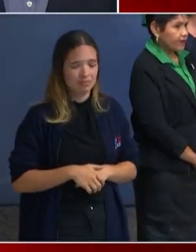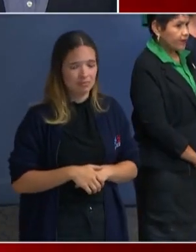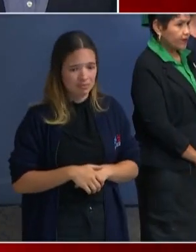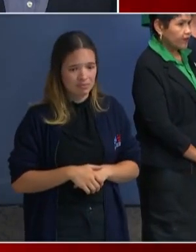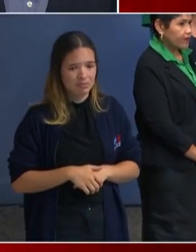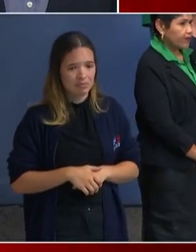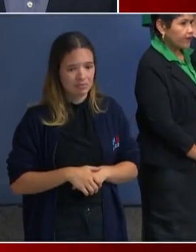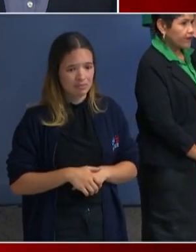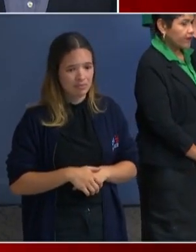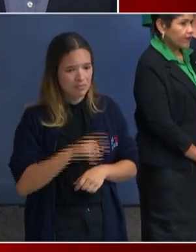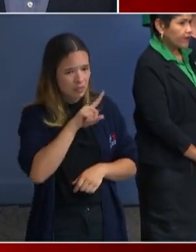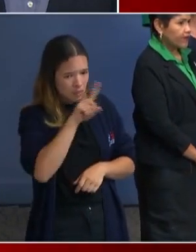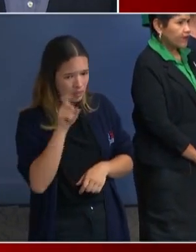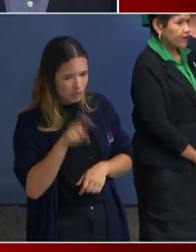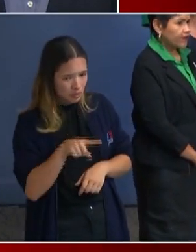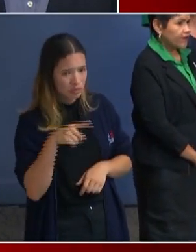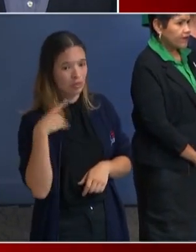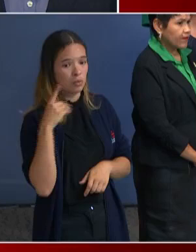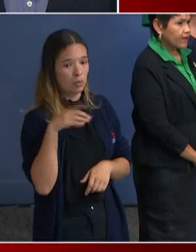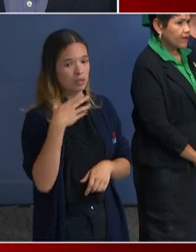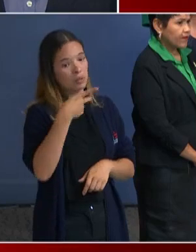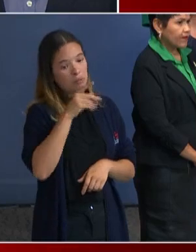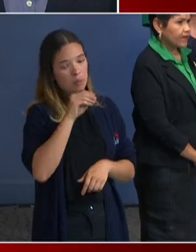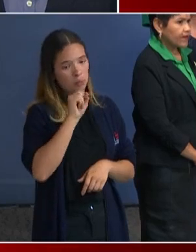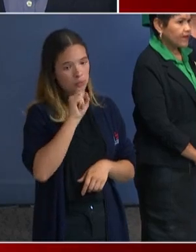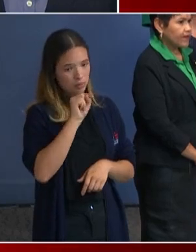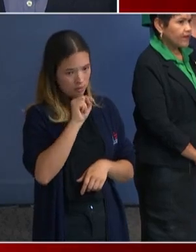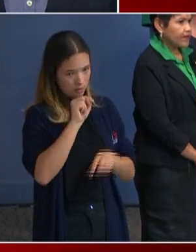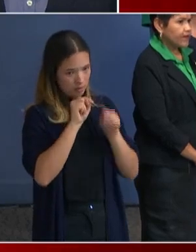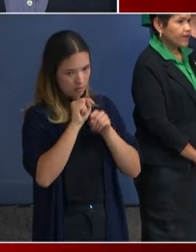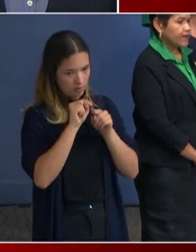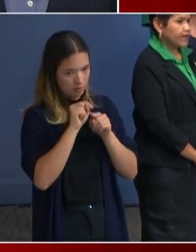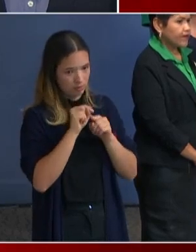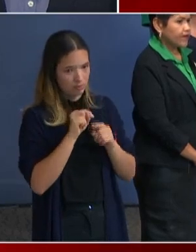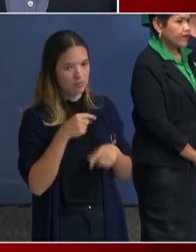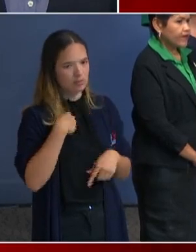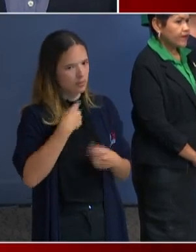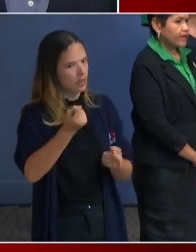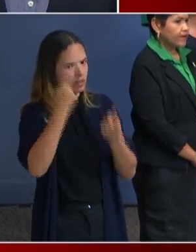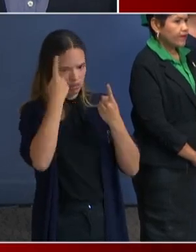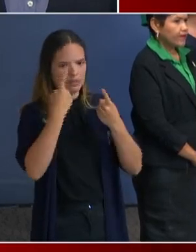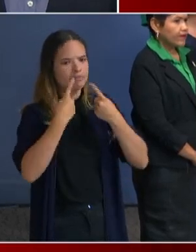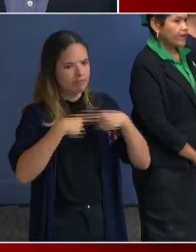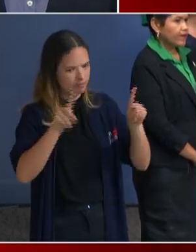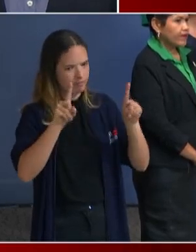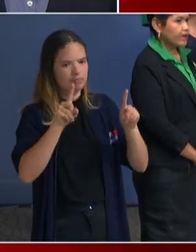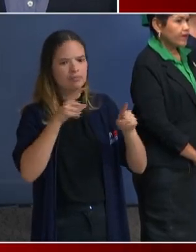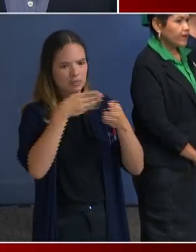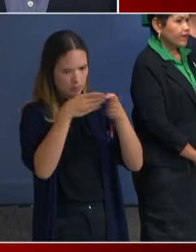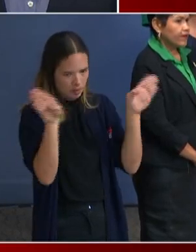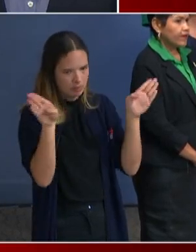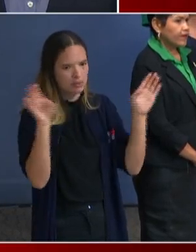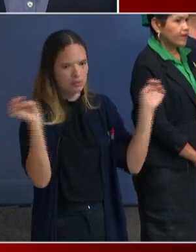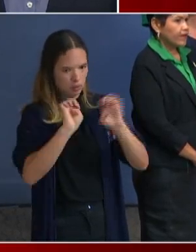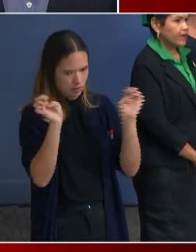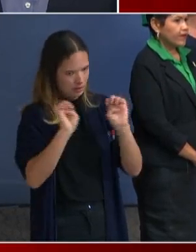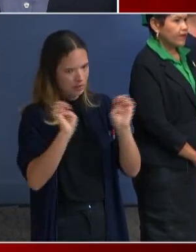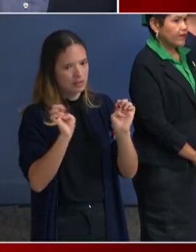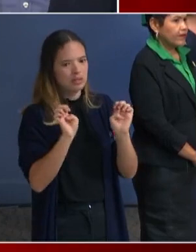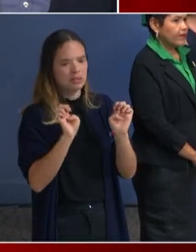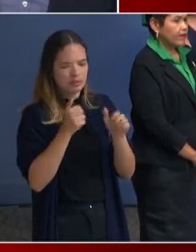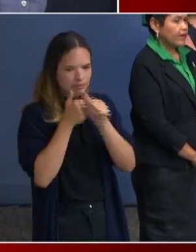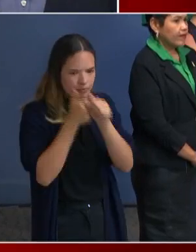at the Washington Post. I understand the practical aspects of the declaration of public emergency and adherence to DC values.